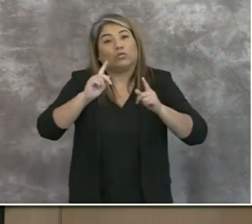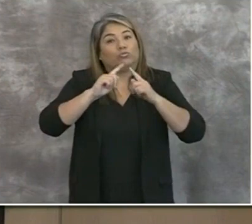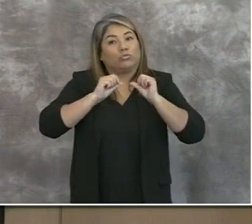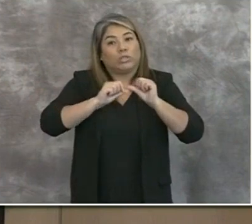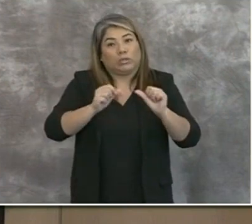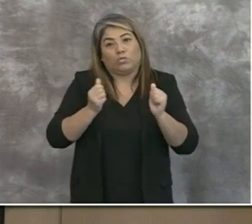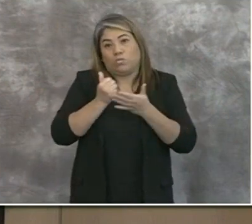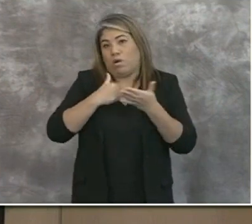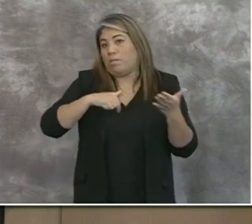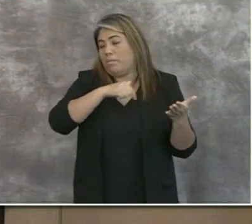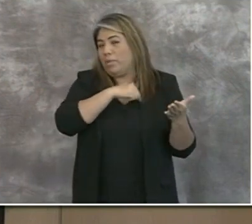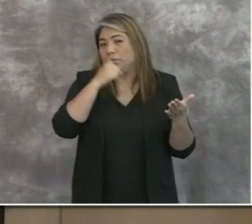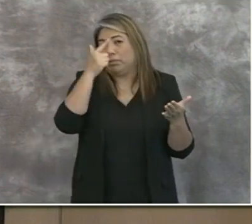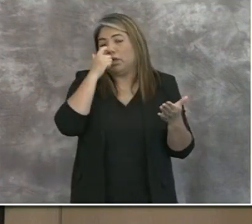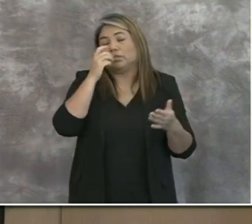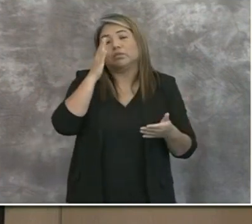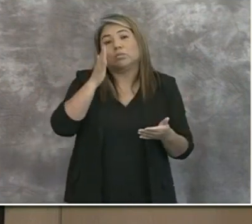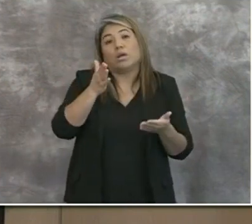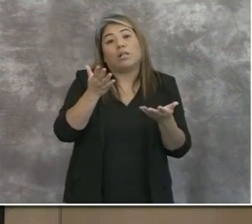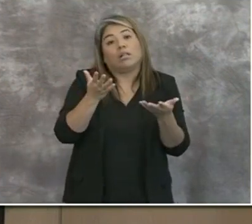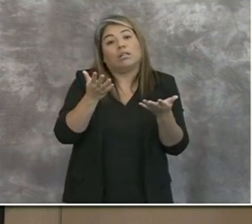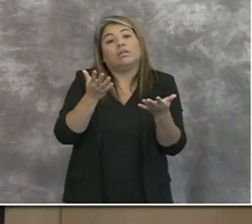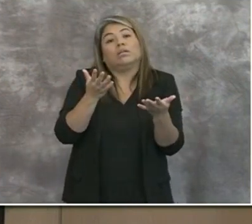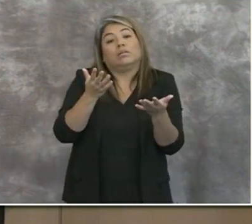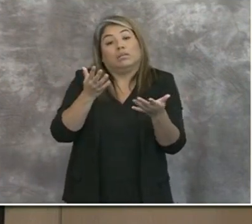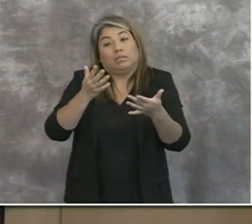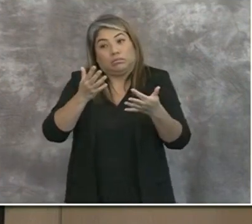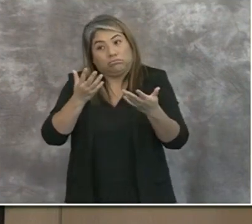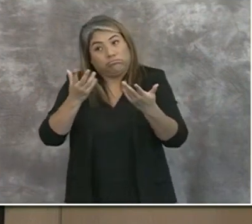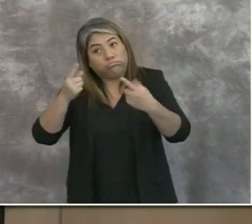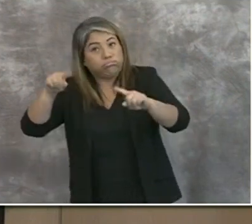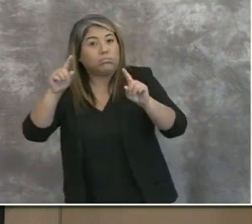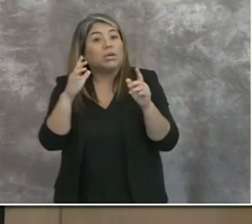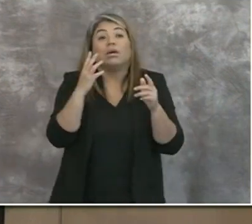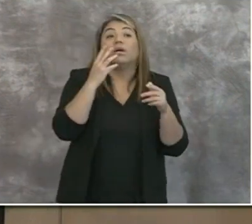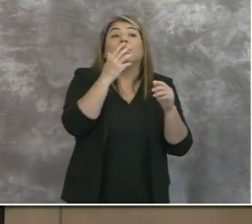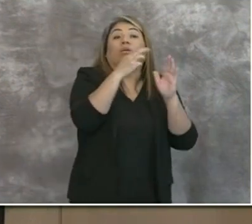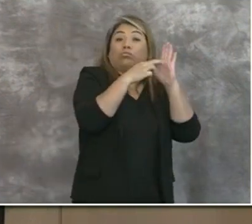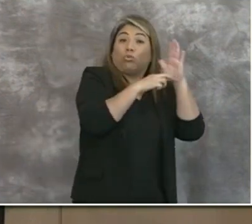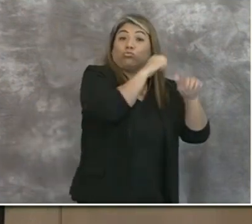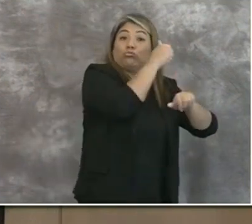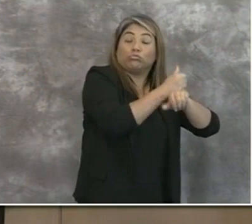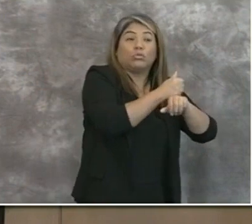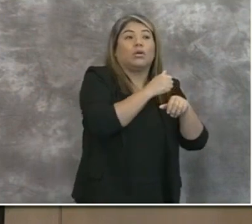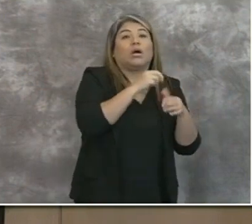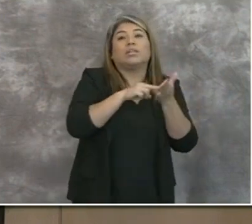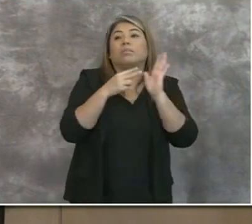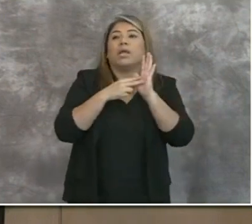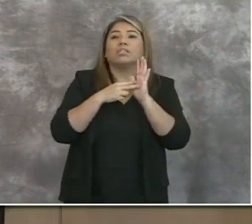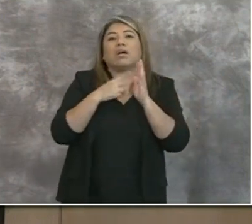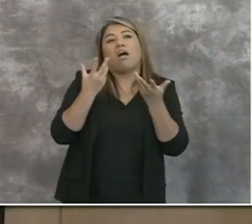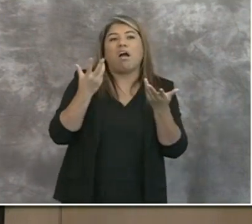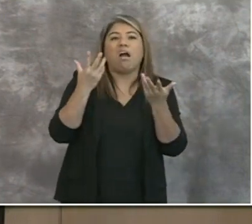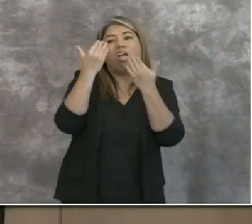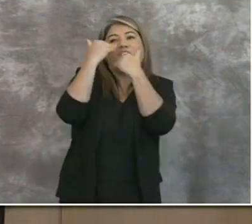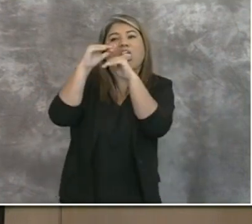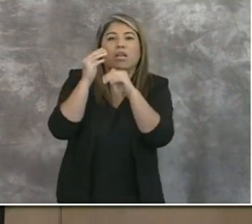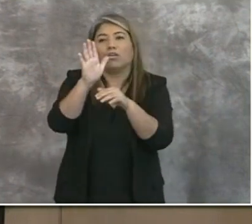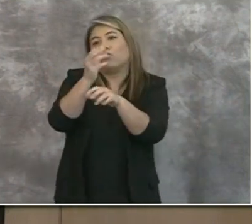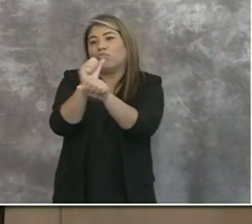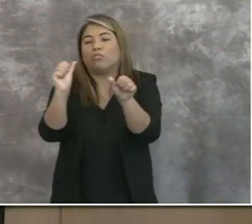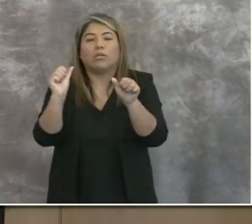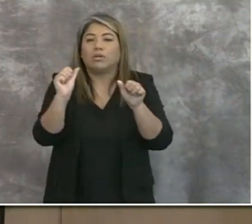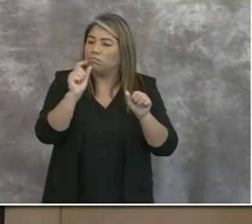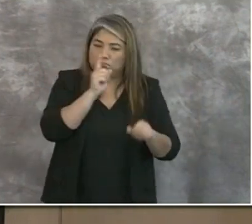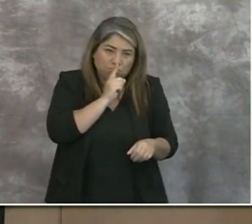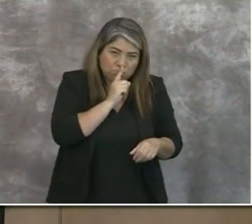to help us because it will, these are things that have been put in place, not in an effort to inconvenience anyone or restrict anyone's liberty or freedom.